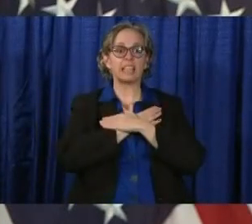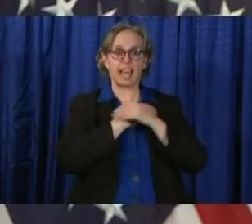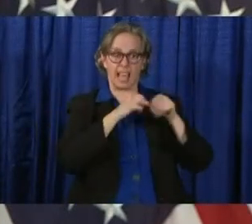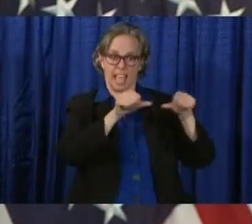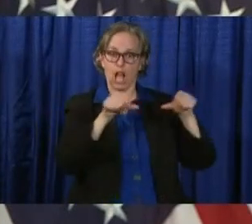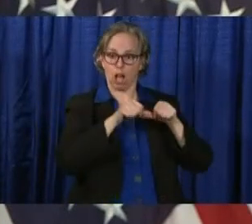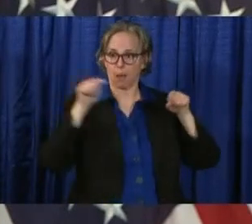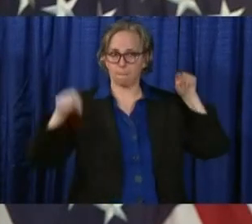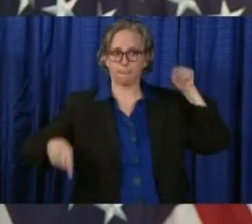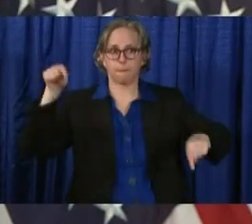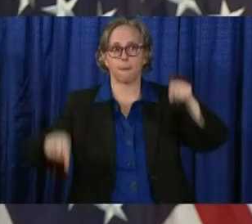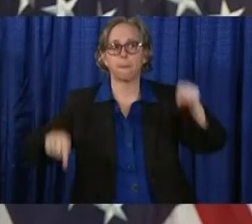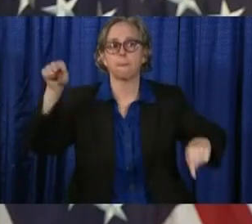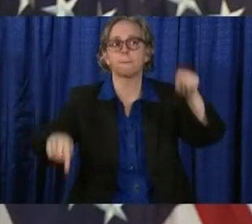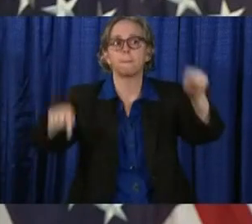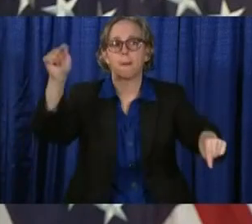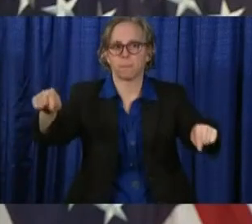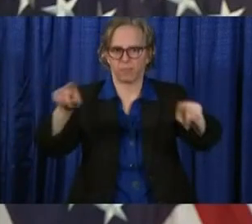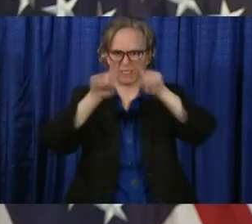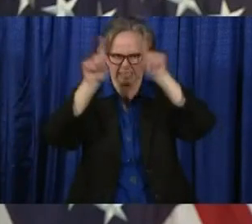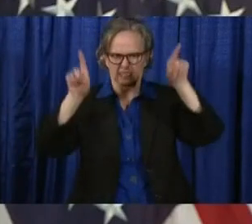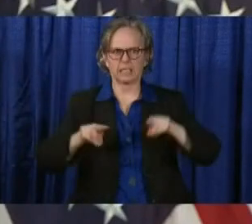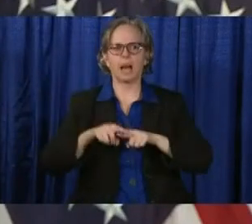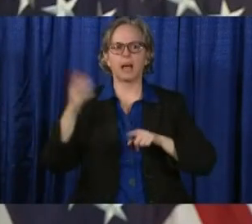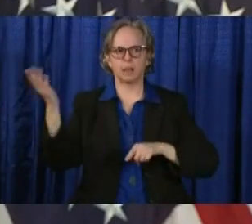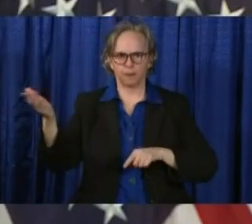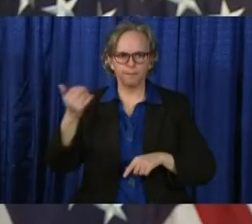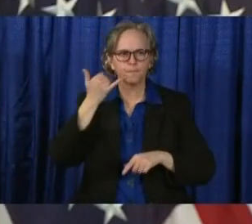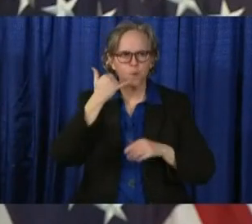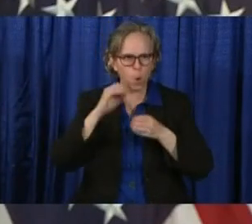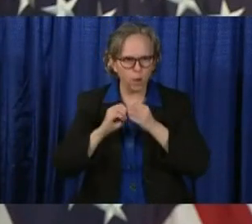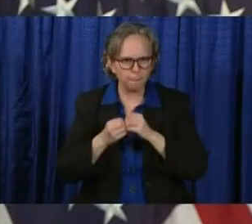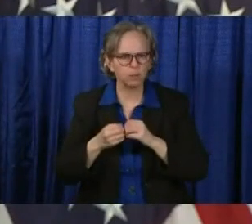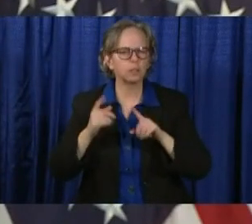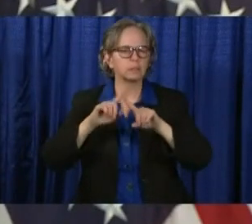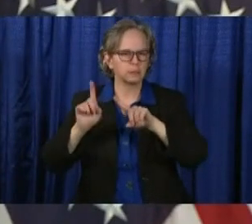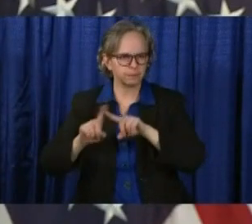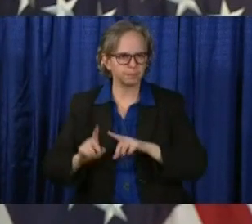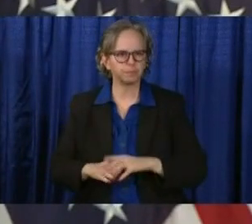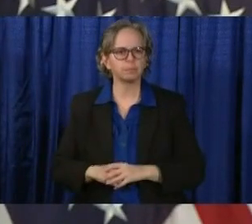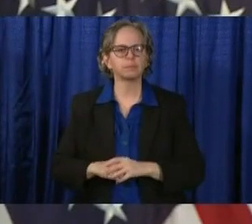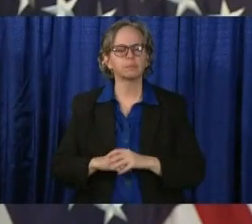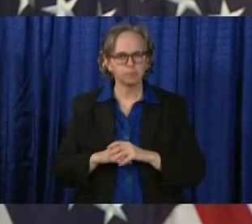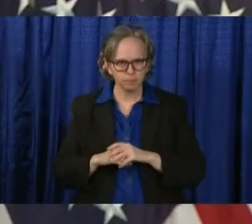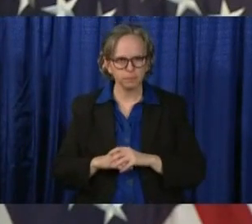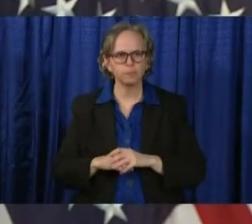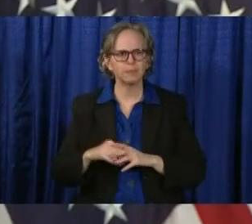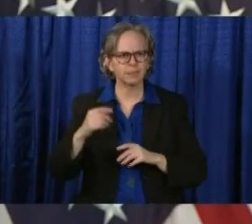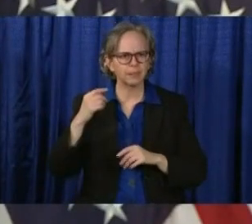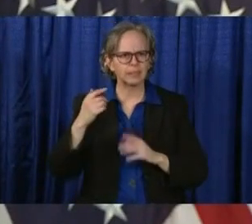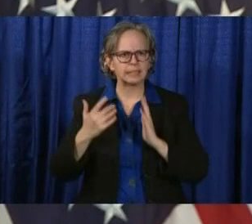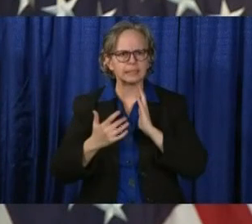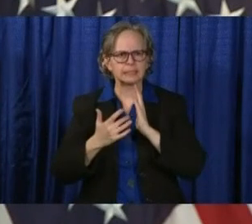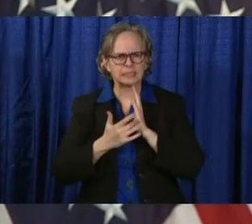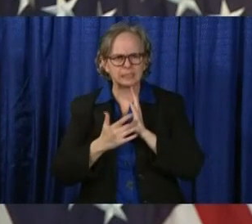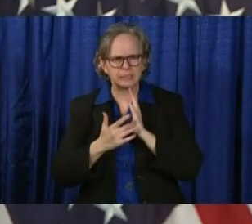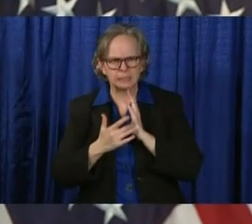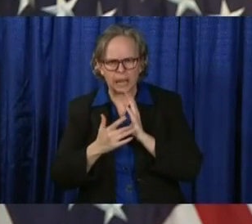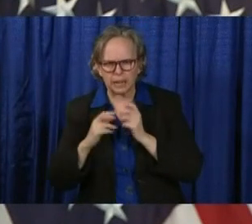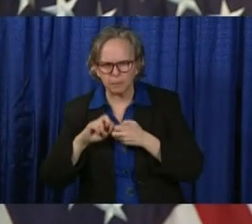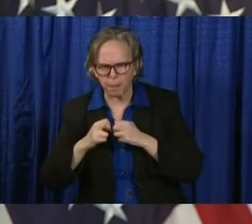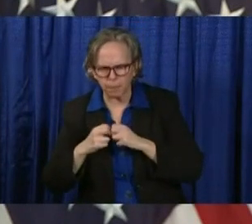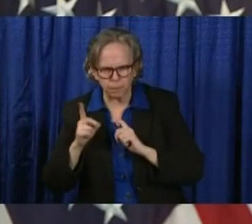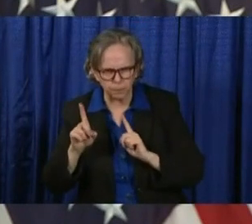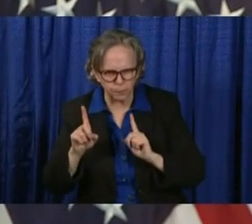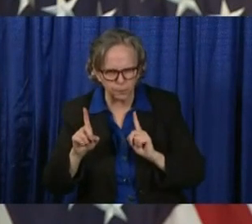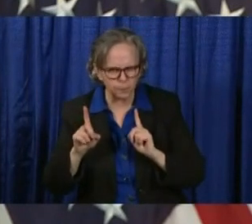of the requirement and so forth. We know this is a lot to ask, but we also know that two weeks will pass very quickly, and